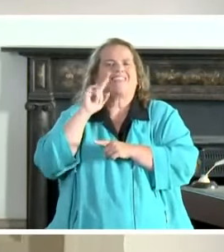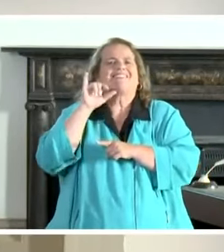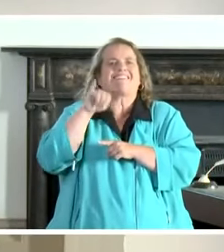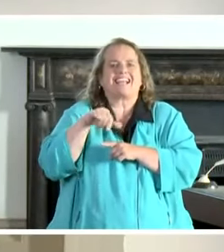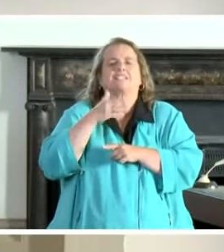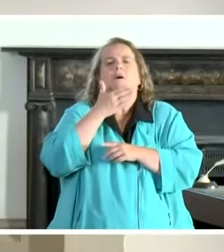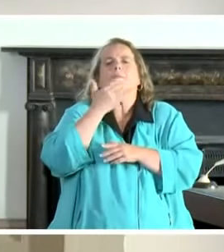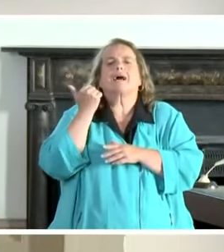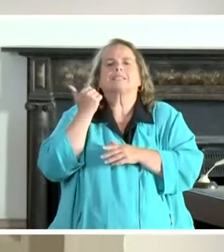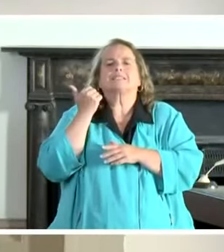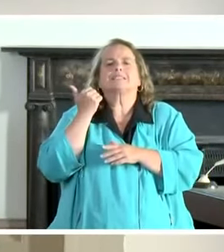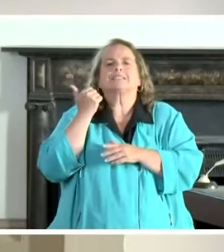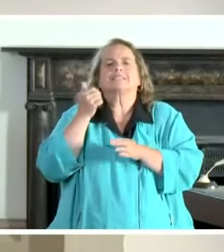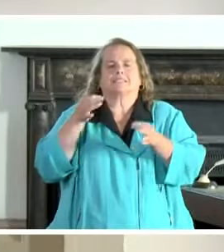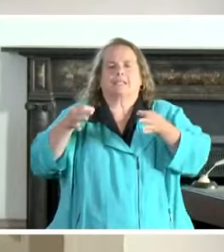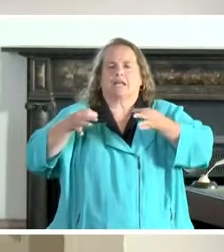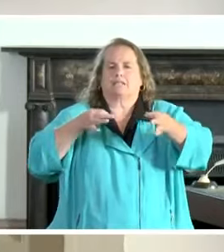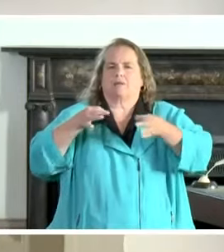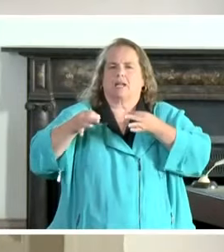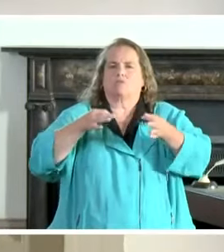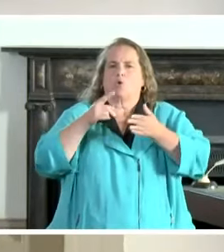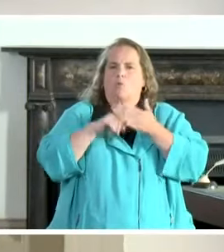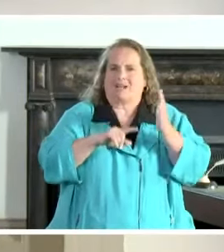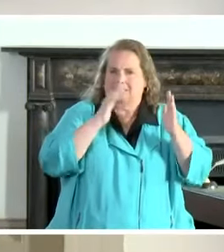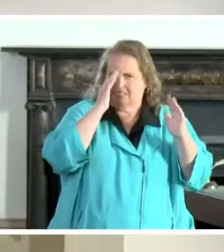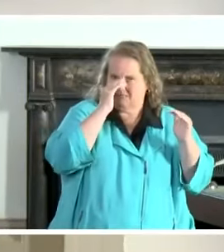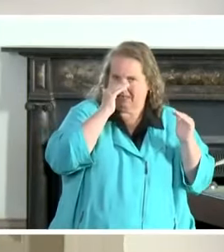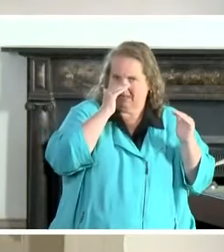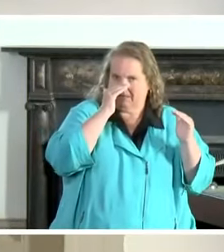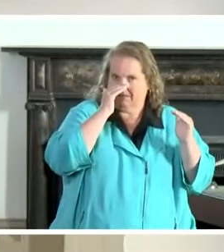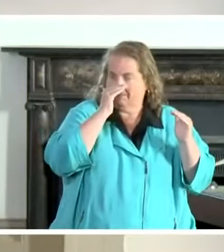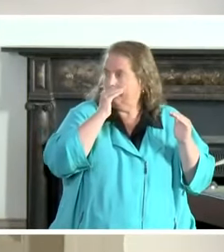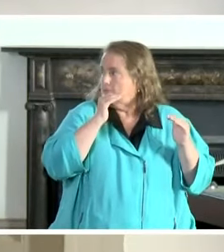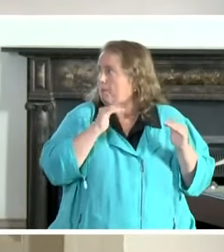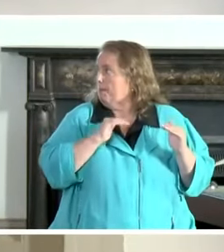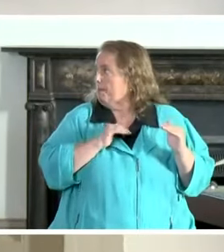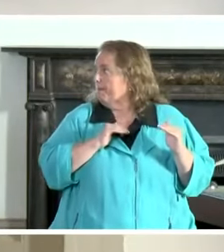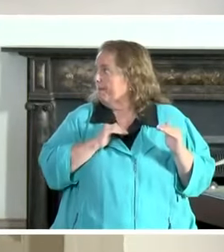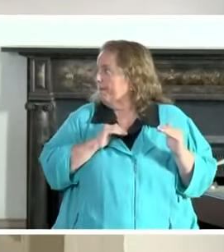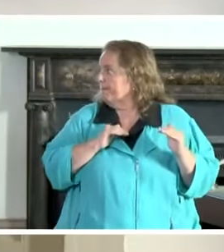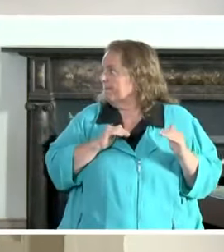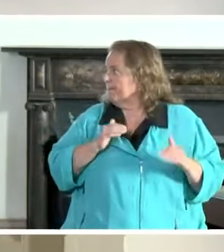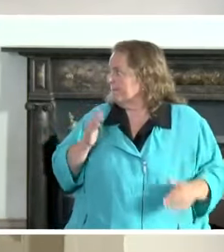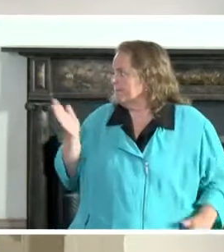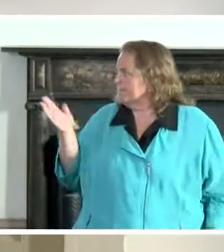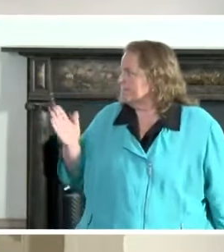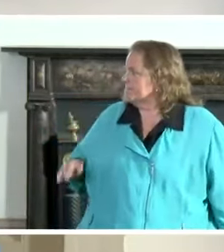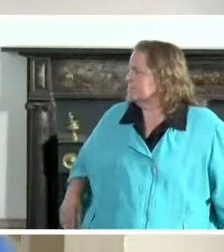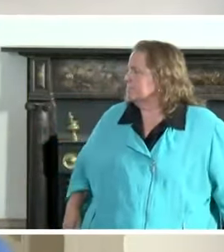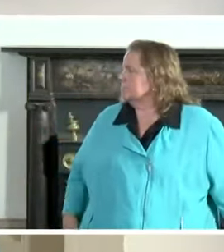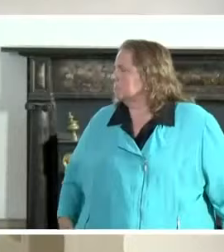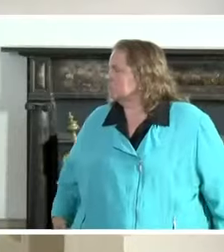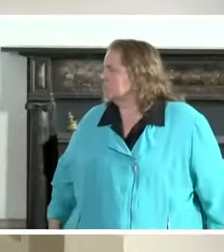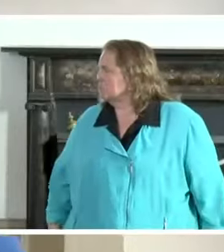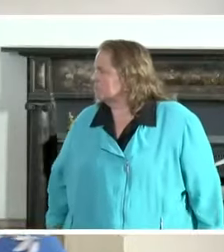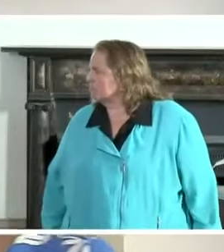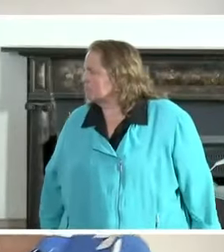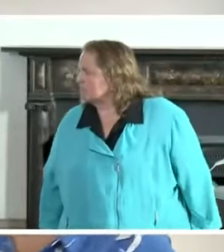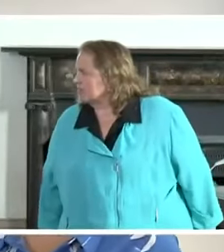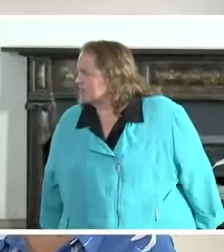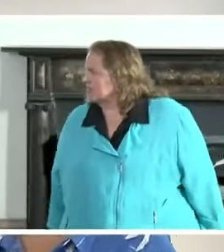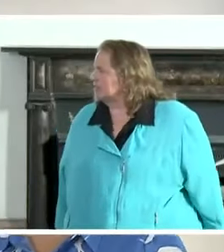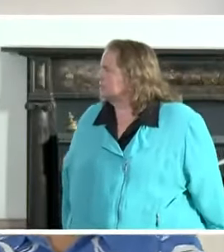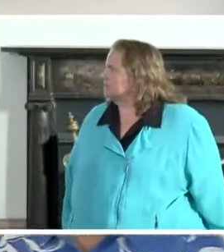the best depiction of what is expected. Do you want to kind of go over that again? I know you talked about it a second ago. You can give an example, maybe.